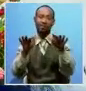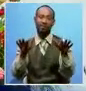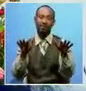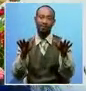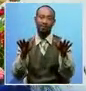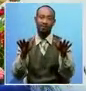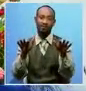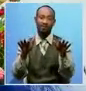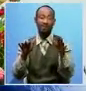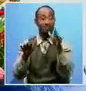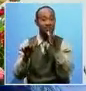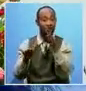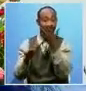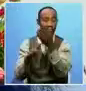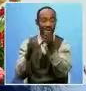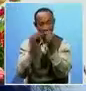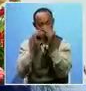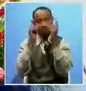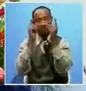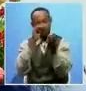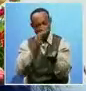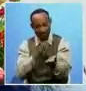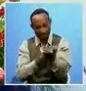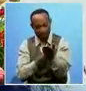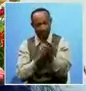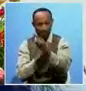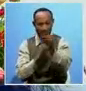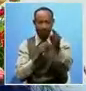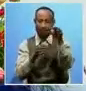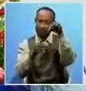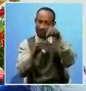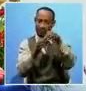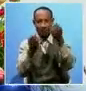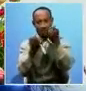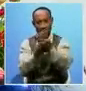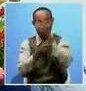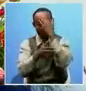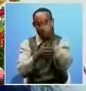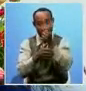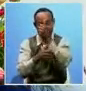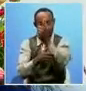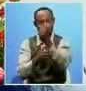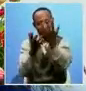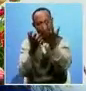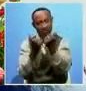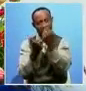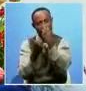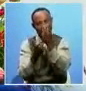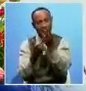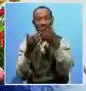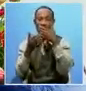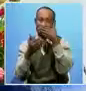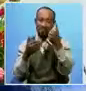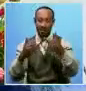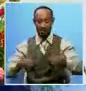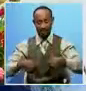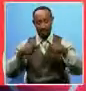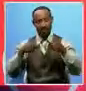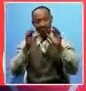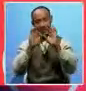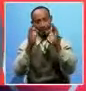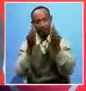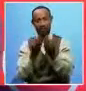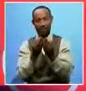Our mothers woke up early in the morning to vote for change because they seek a better livelihood at household level.